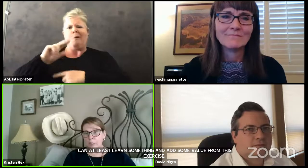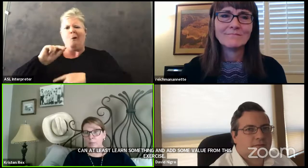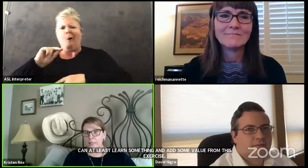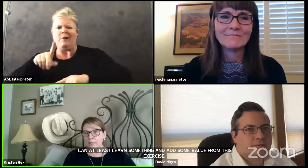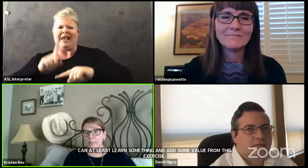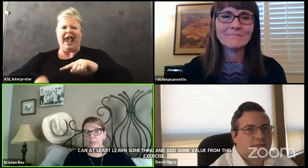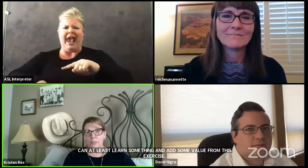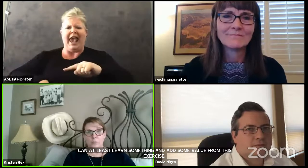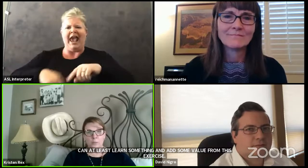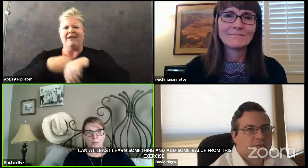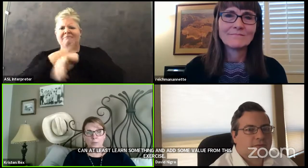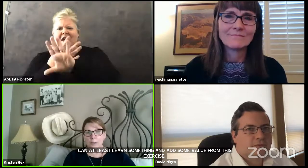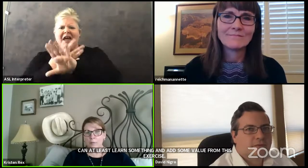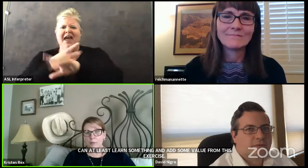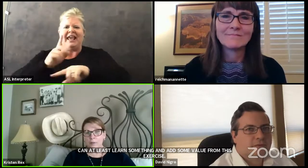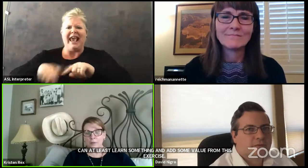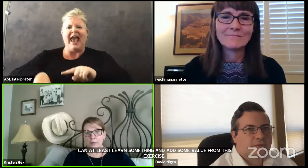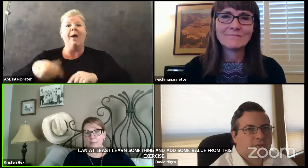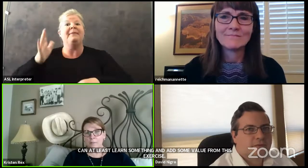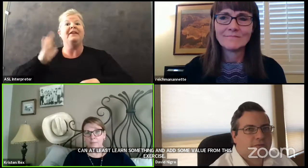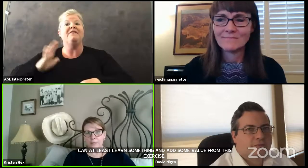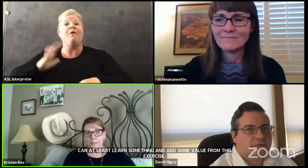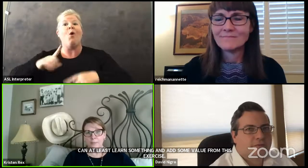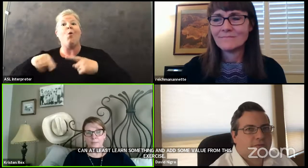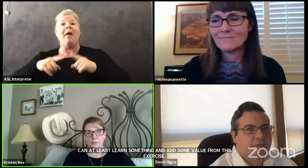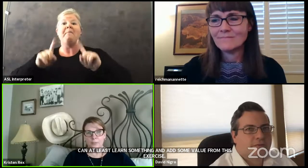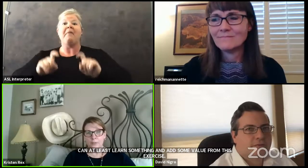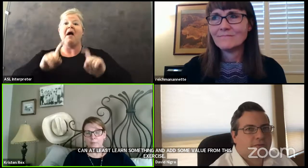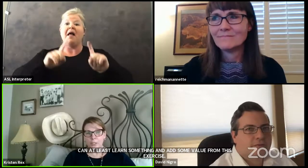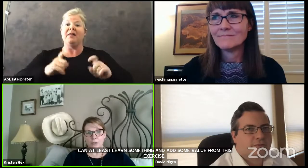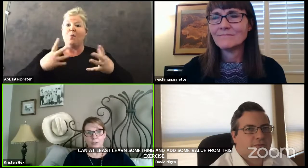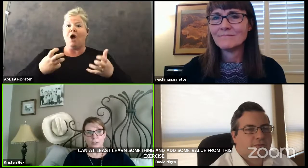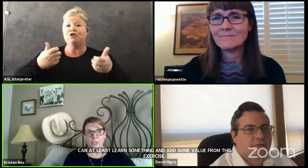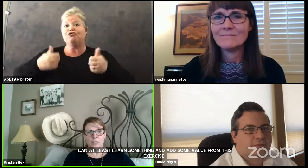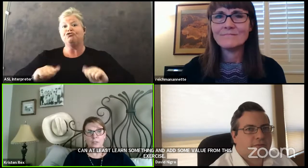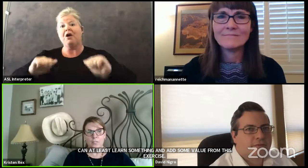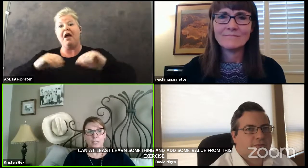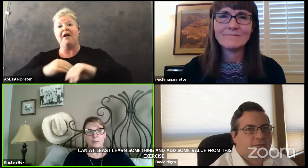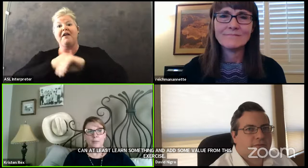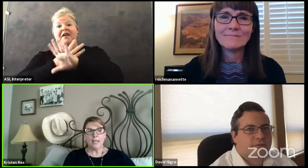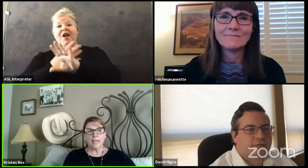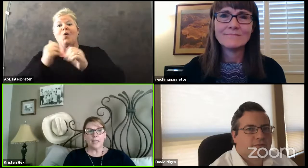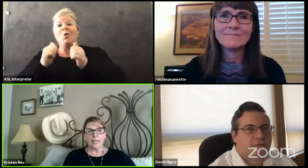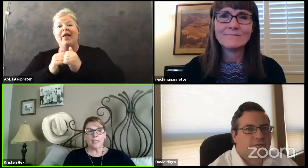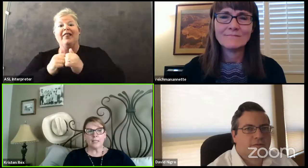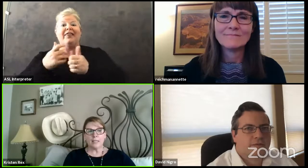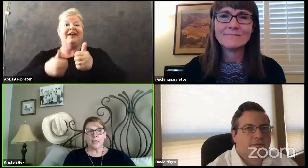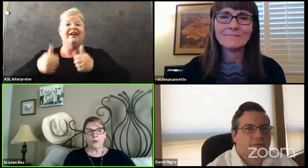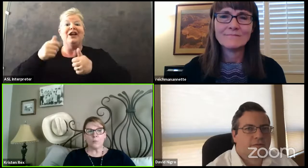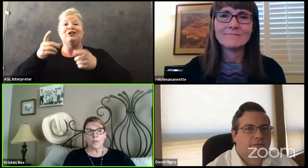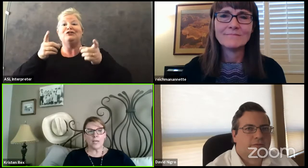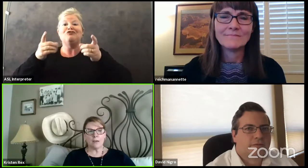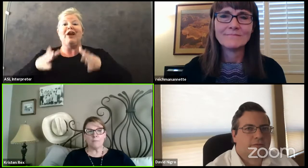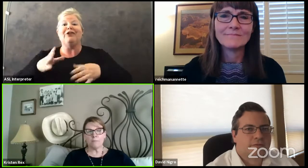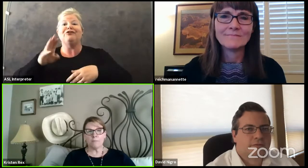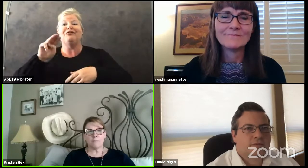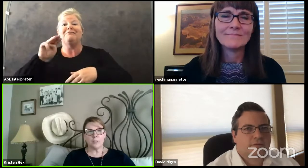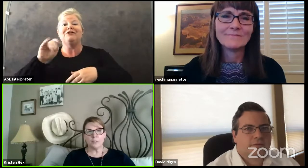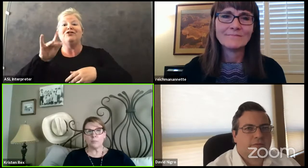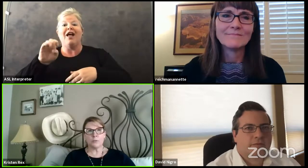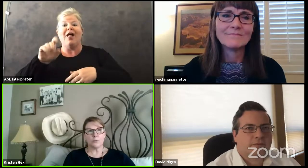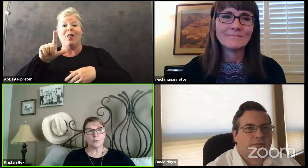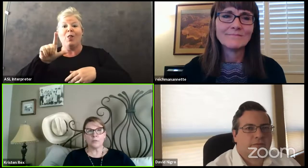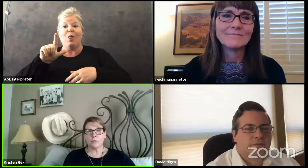we were doing our pilot and our remote learning with, um, director Michelle Lucci and her team. And now we have